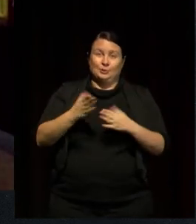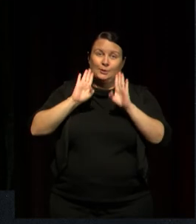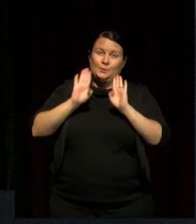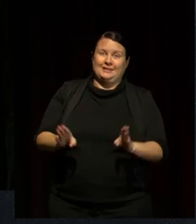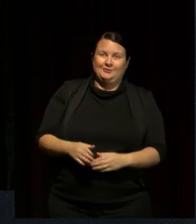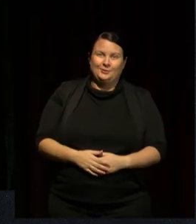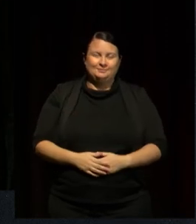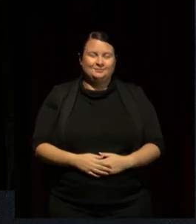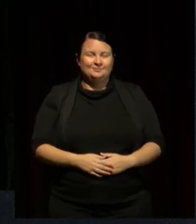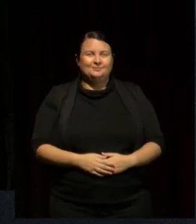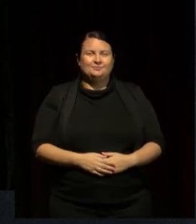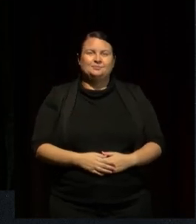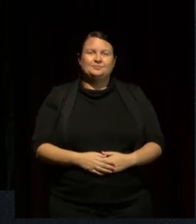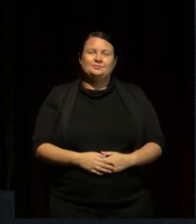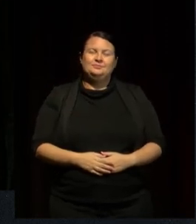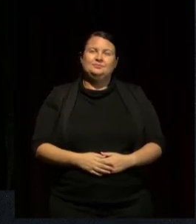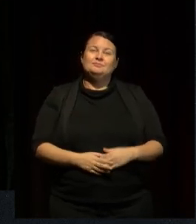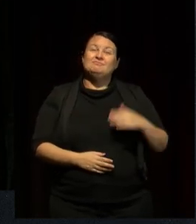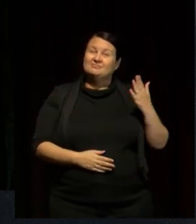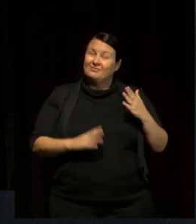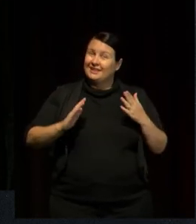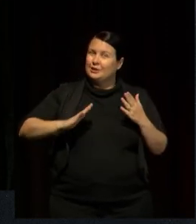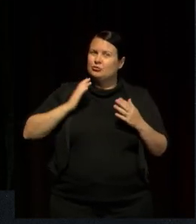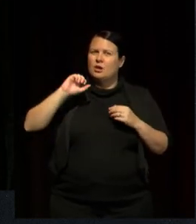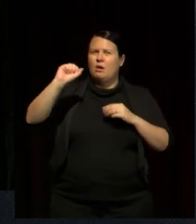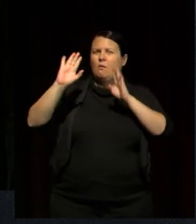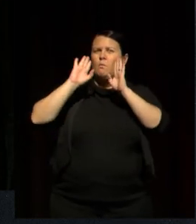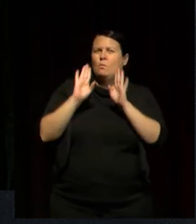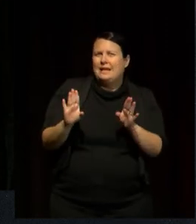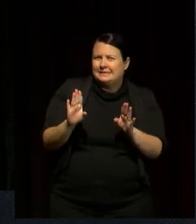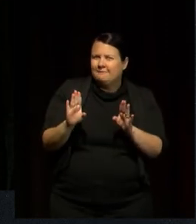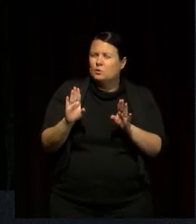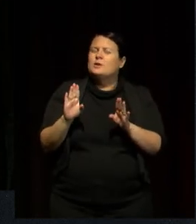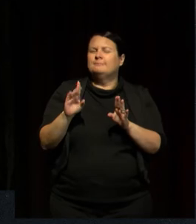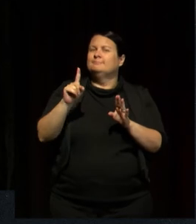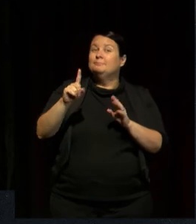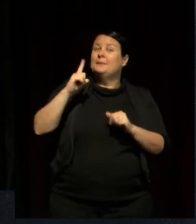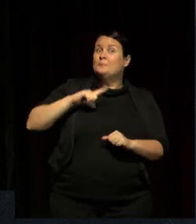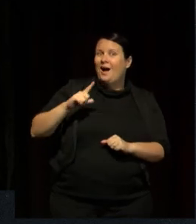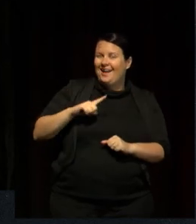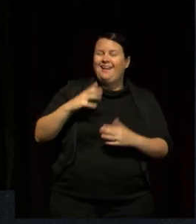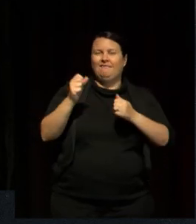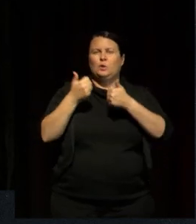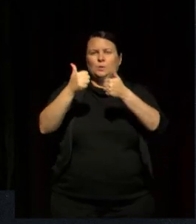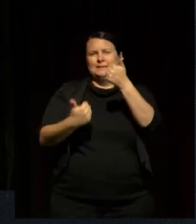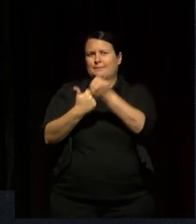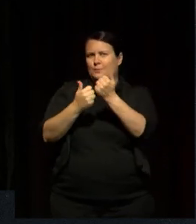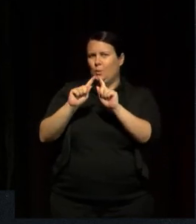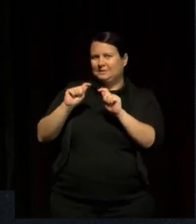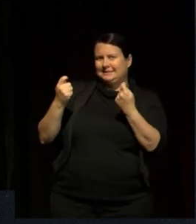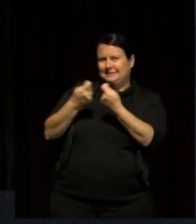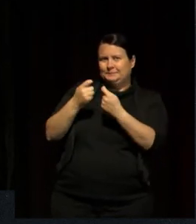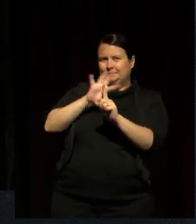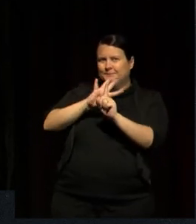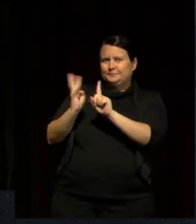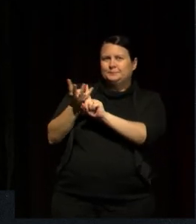It's, it's interesting. Her wonderfulness has a lot to do with the support system that she has around her too. Like she is